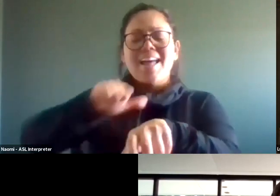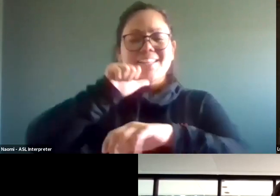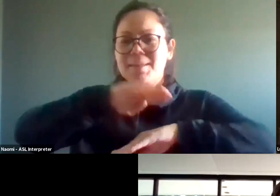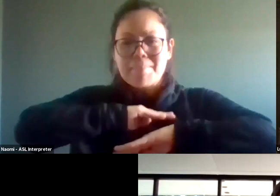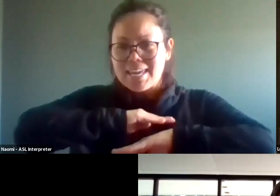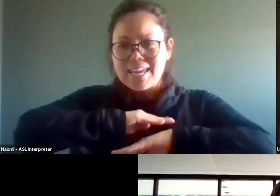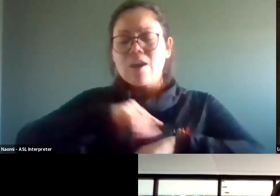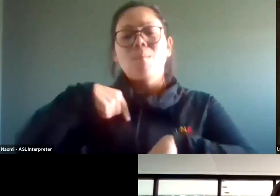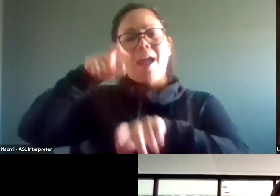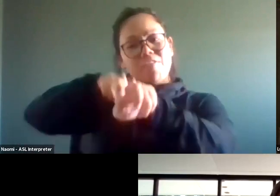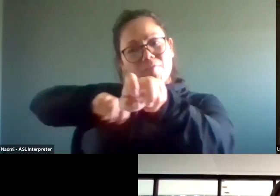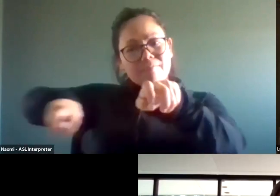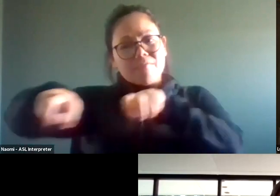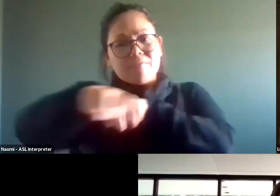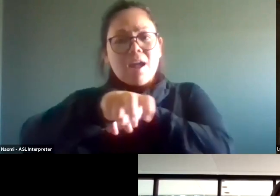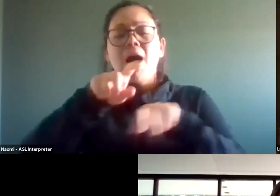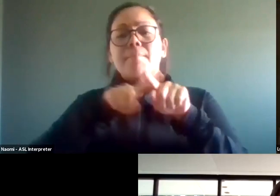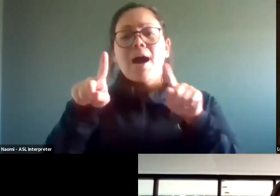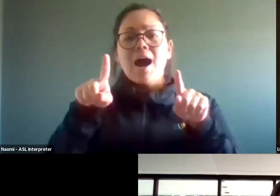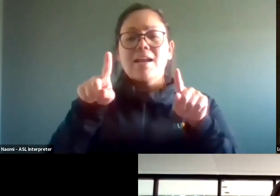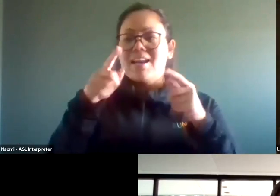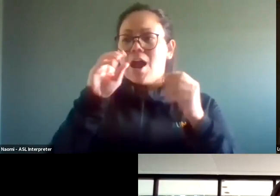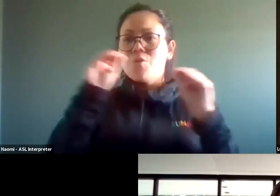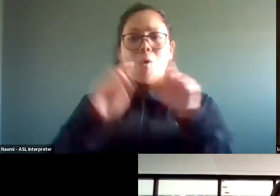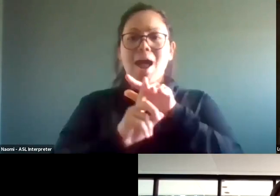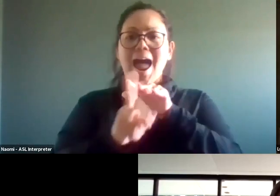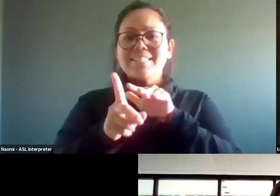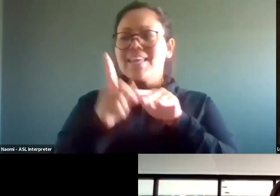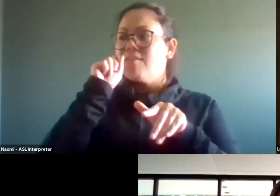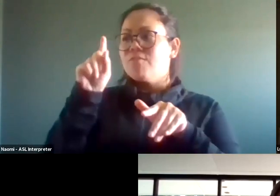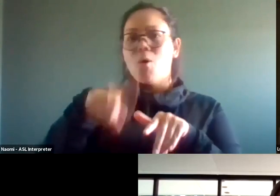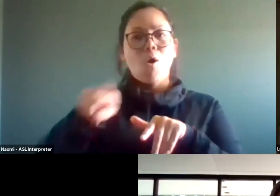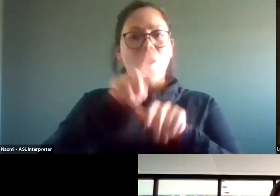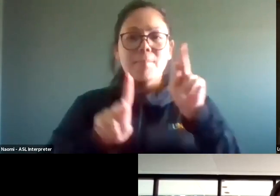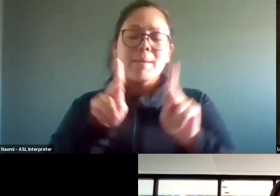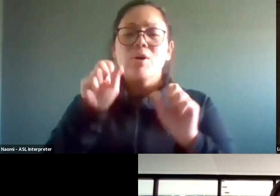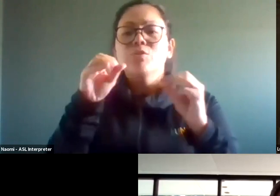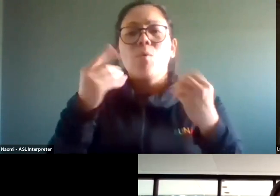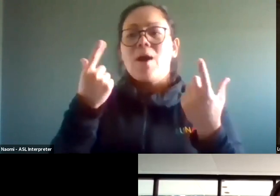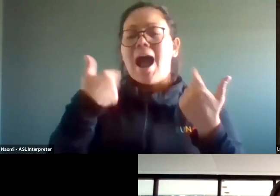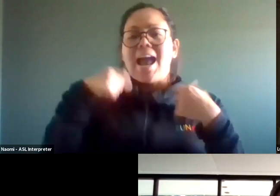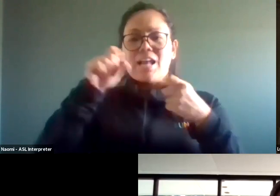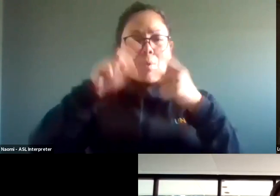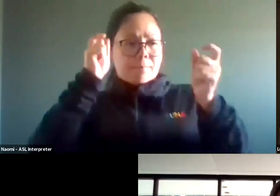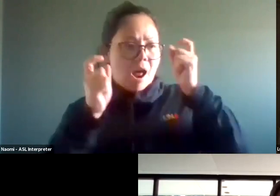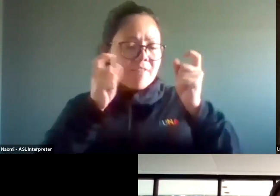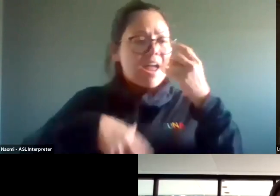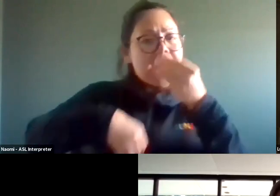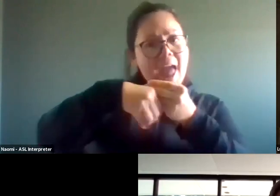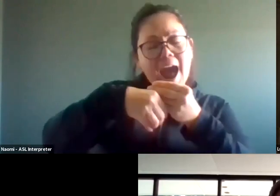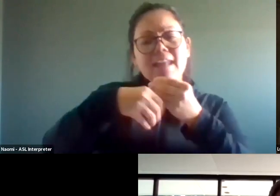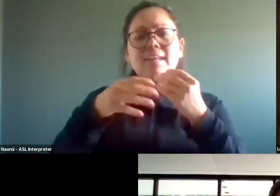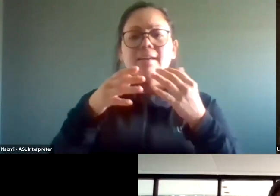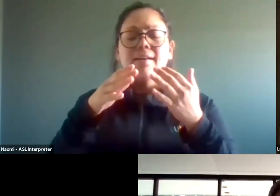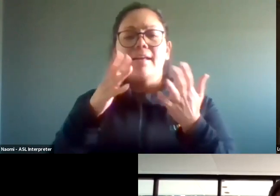a room of refuge, so I cannot safely put patrons there. So we've, excuse me, we've modified and added some wheelchair seating in about